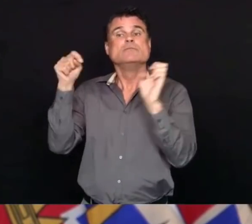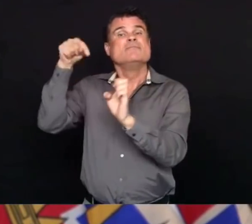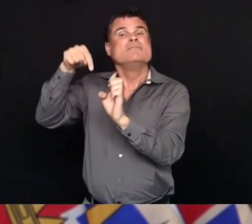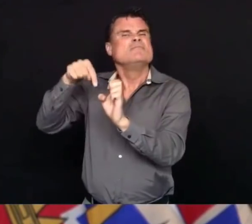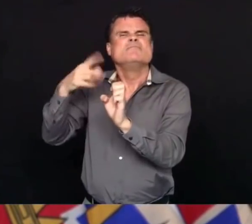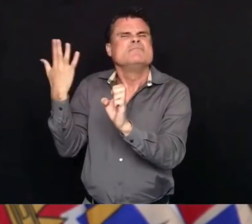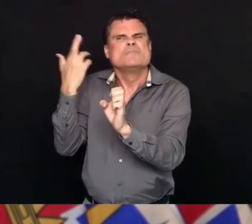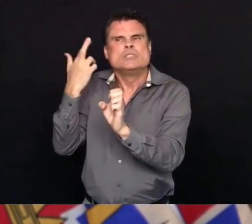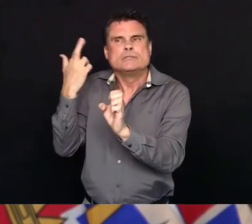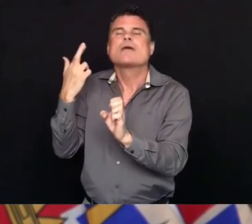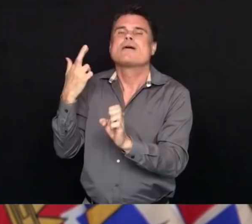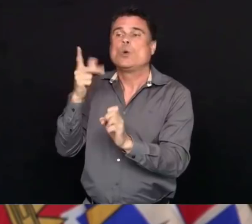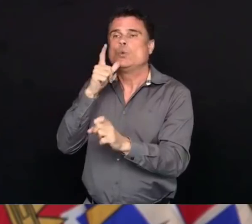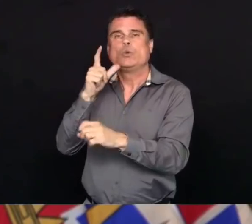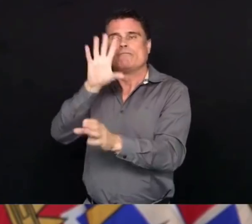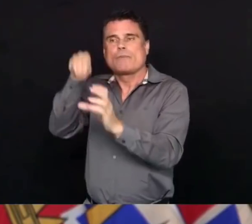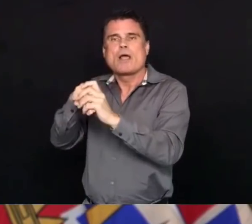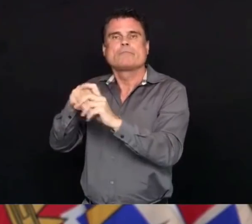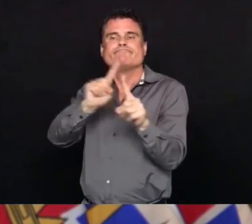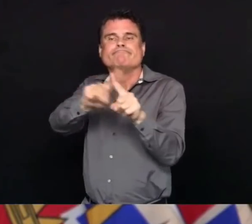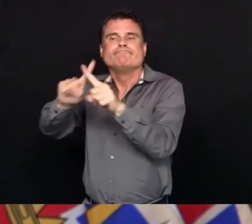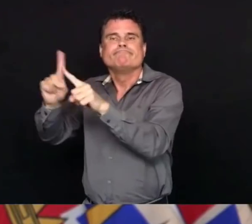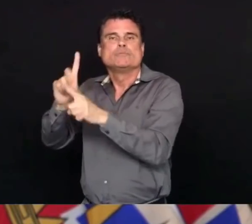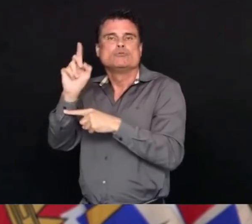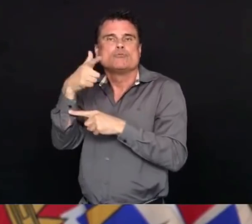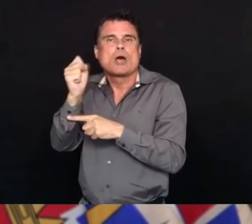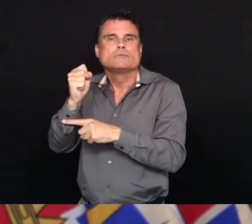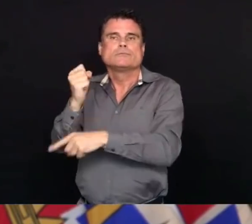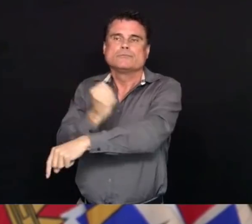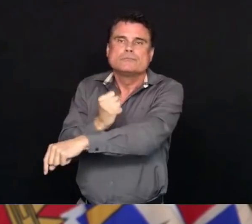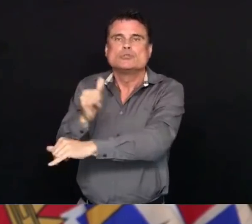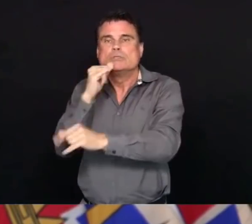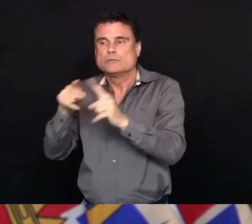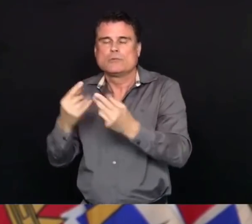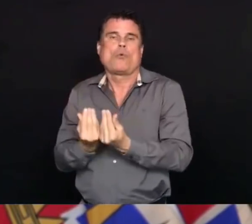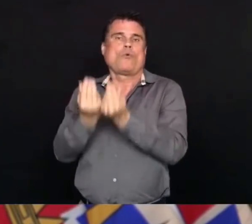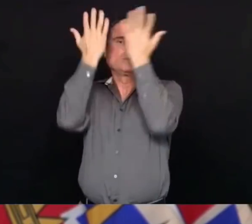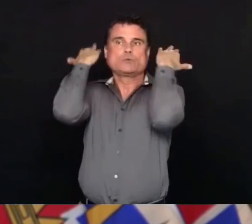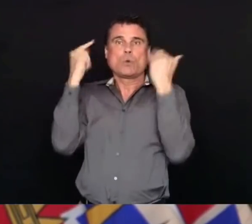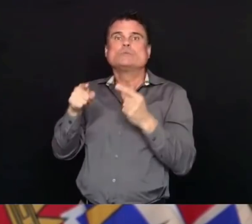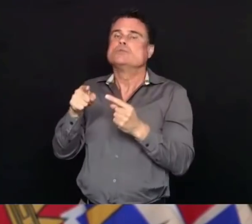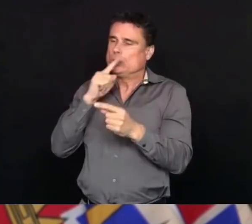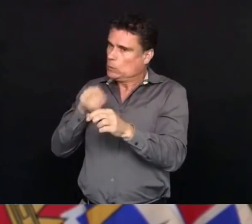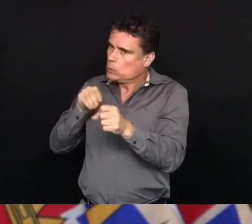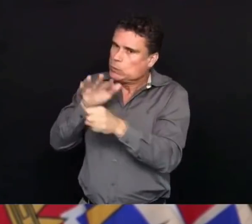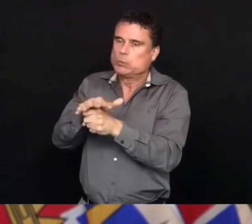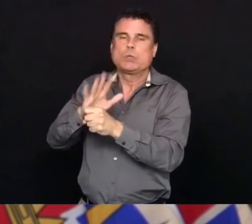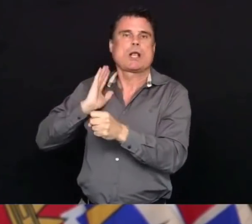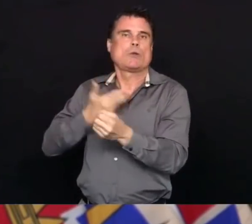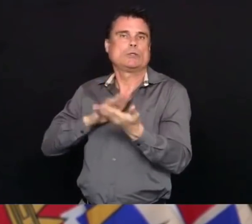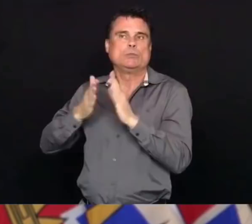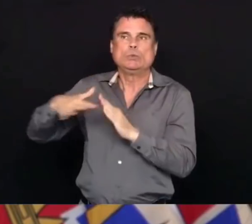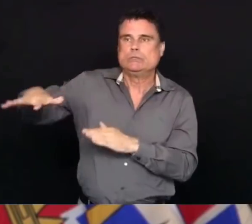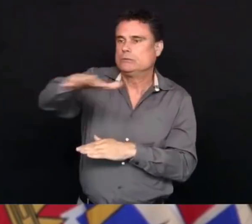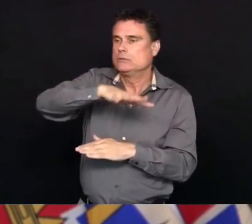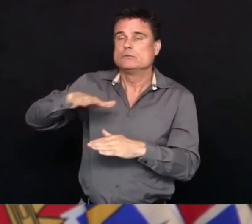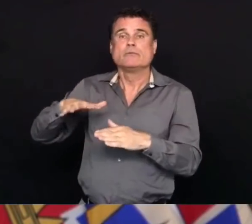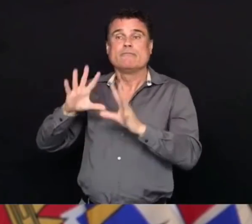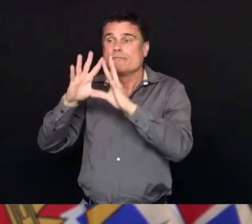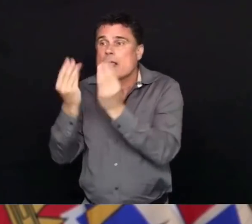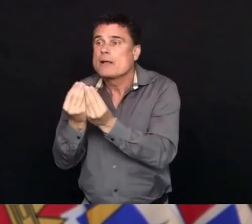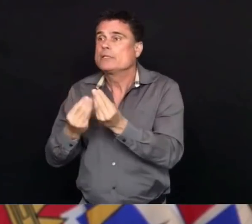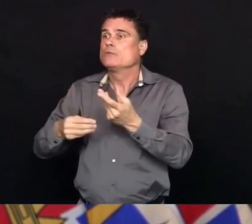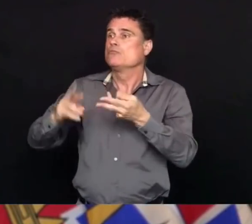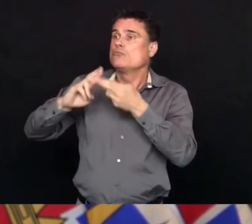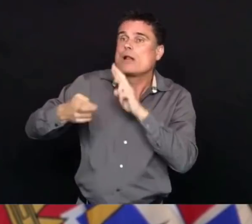uncles, our friends. And this crisis also continues. I am acutely aware and